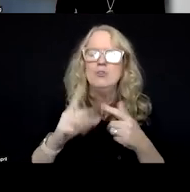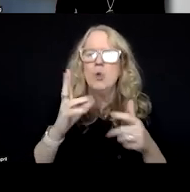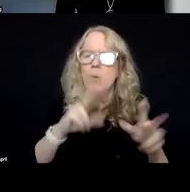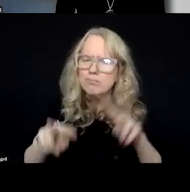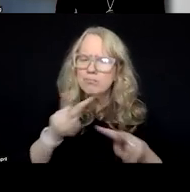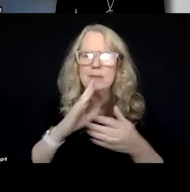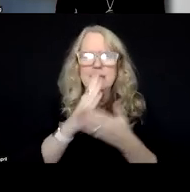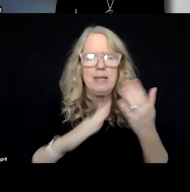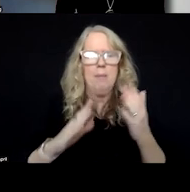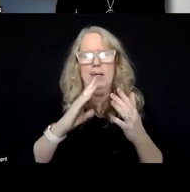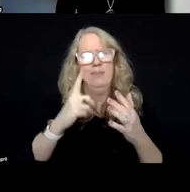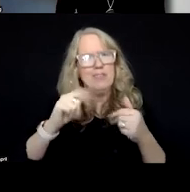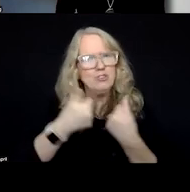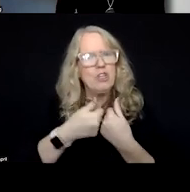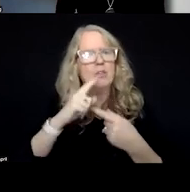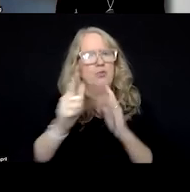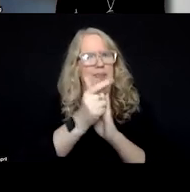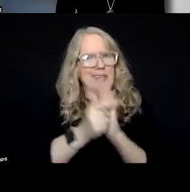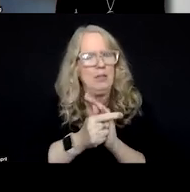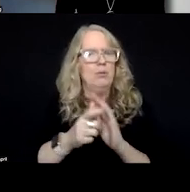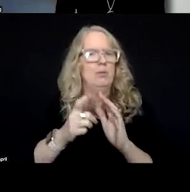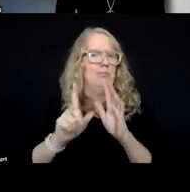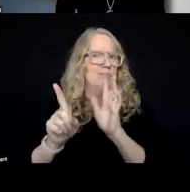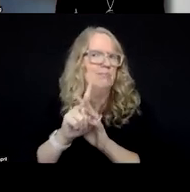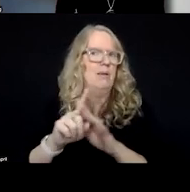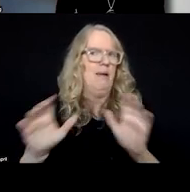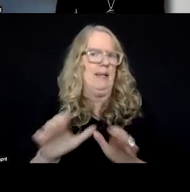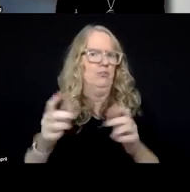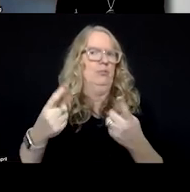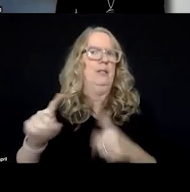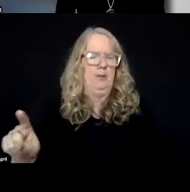the legal challenges, legal action emerging there. Next slide.